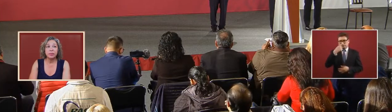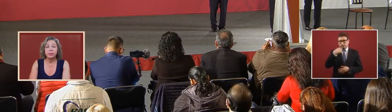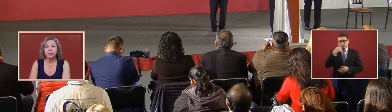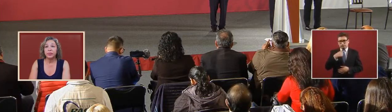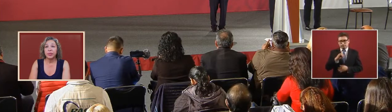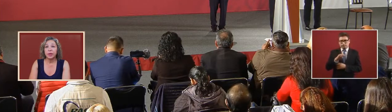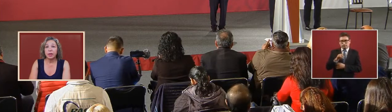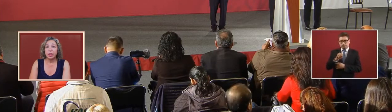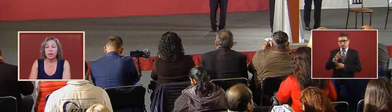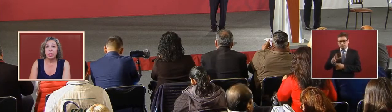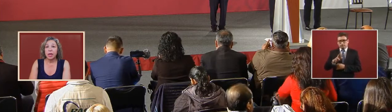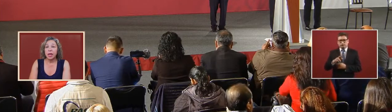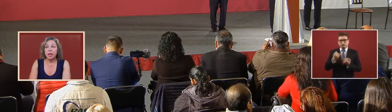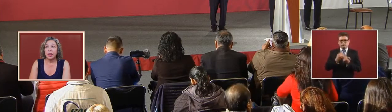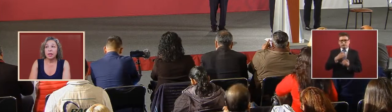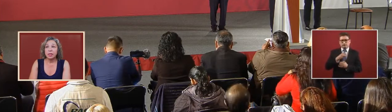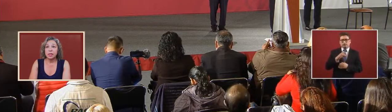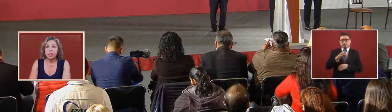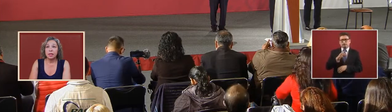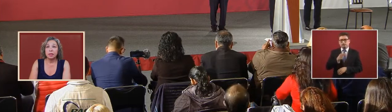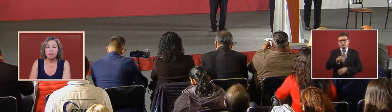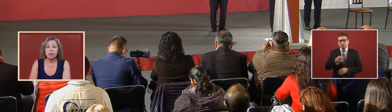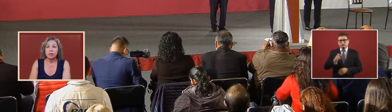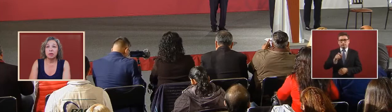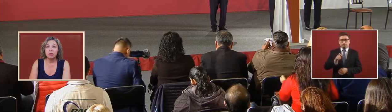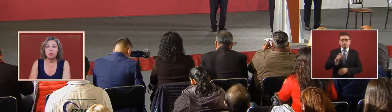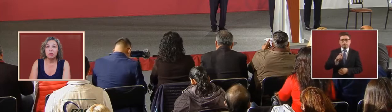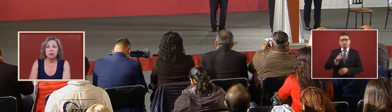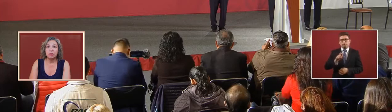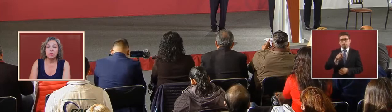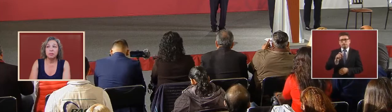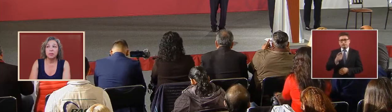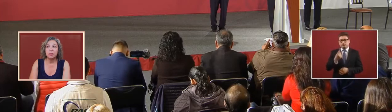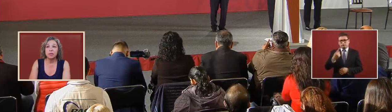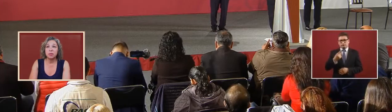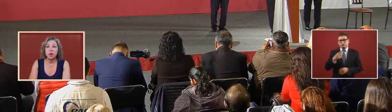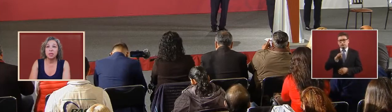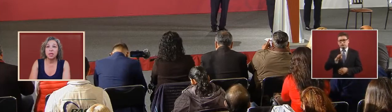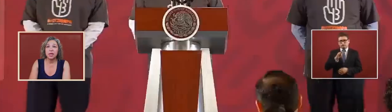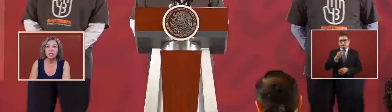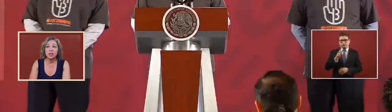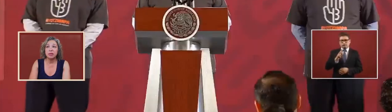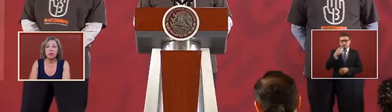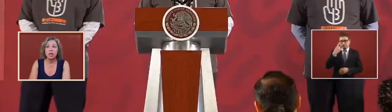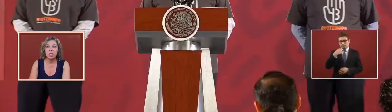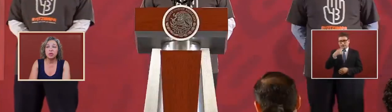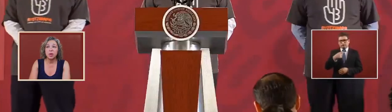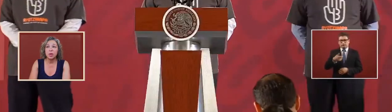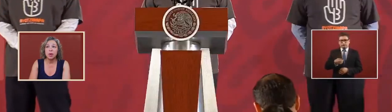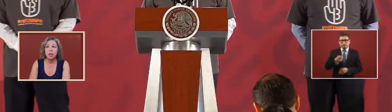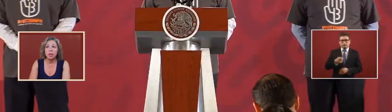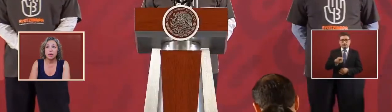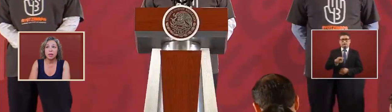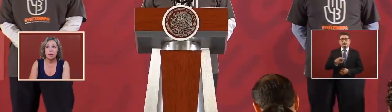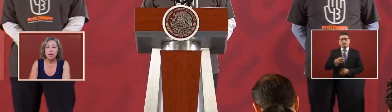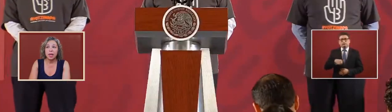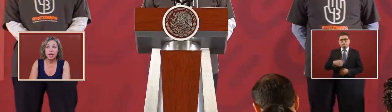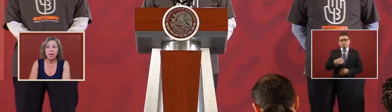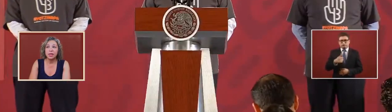and somewhere else at 1830 21